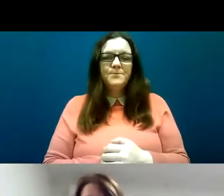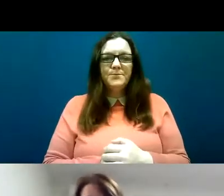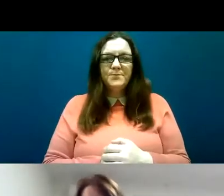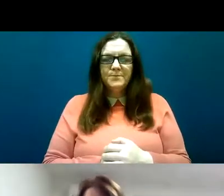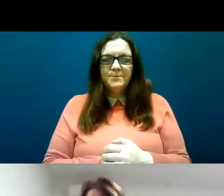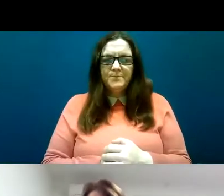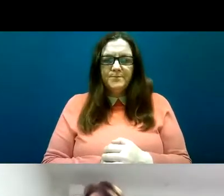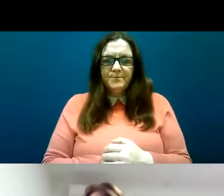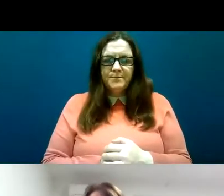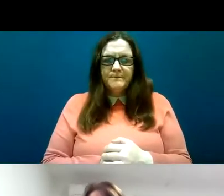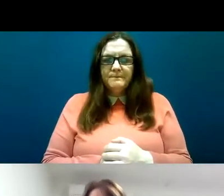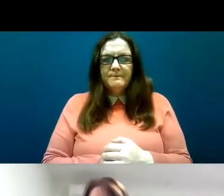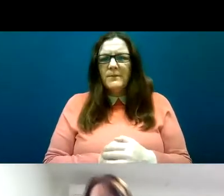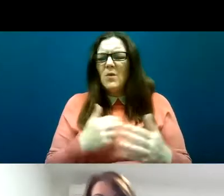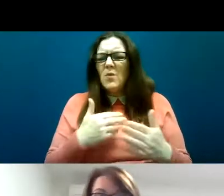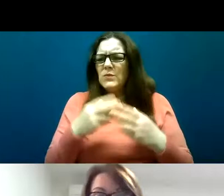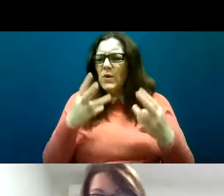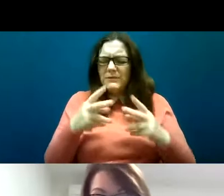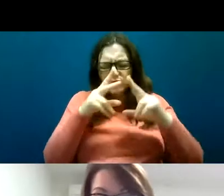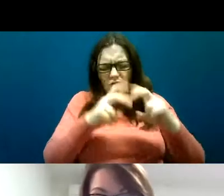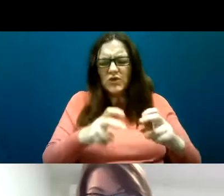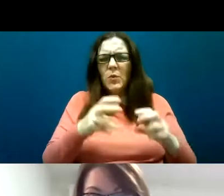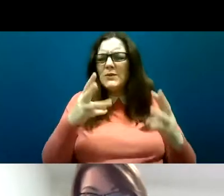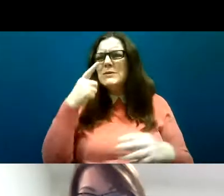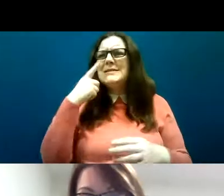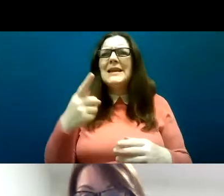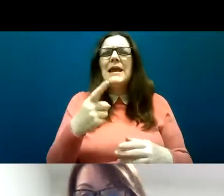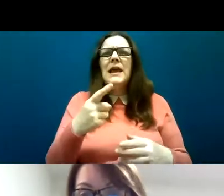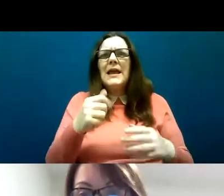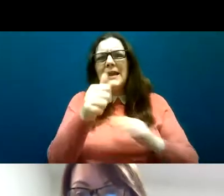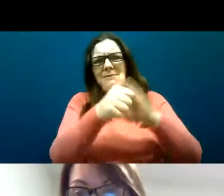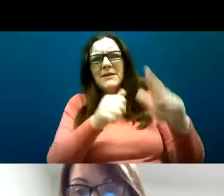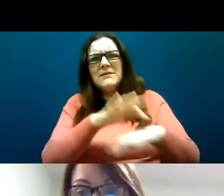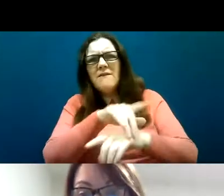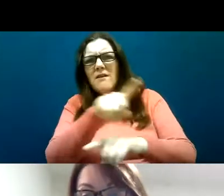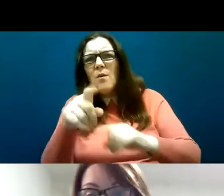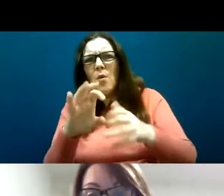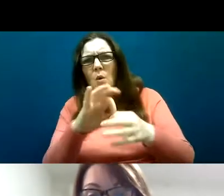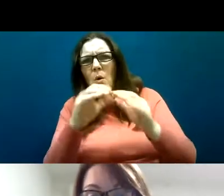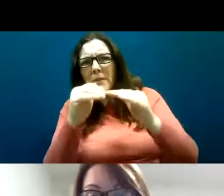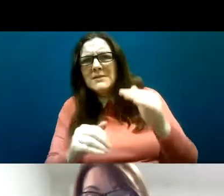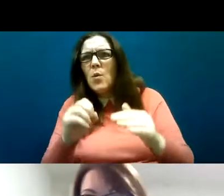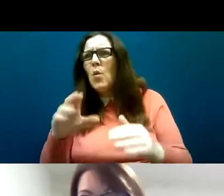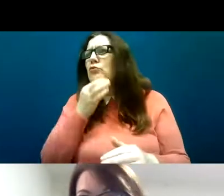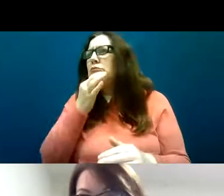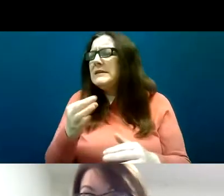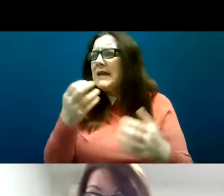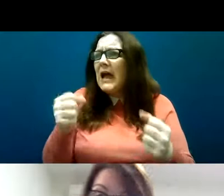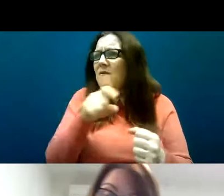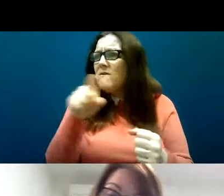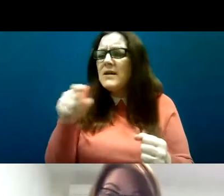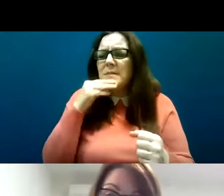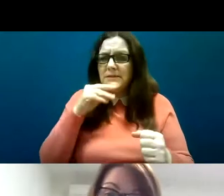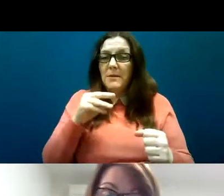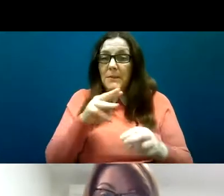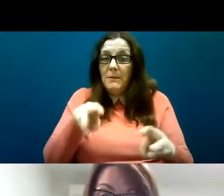we wanted to explore the experiences of homelessness and the risk of homelessness for people with intellectual disability and or autism and their families with a